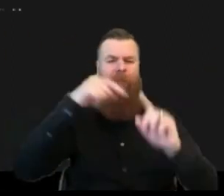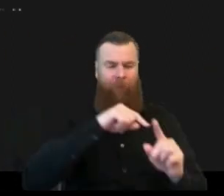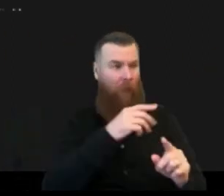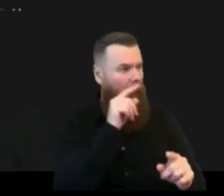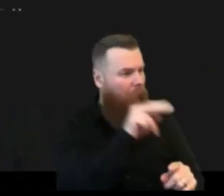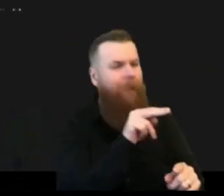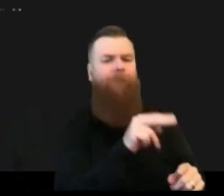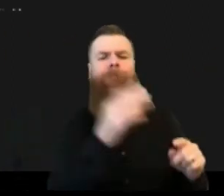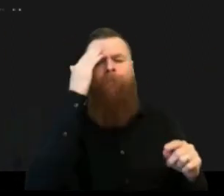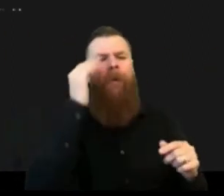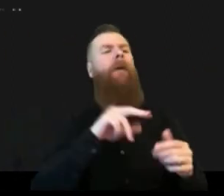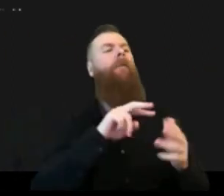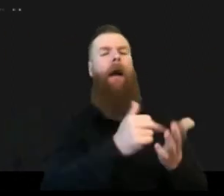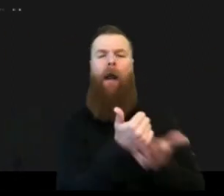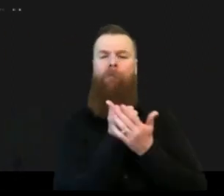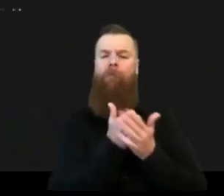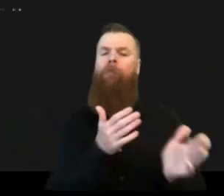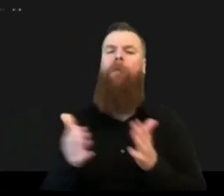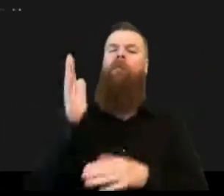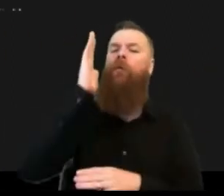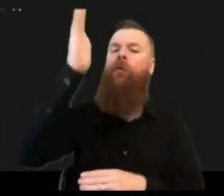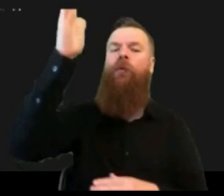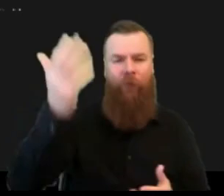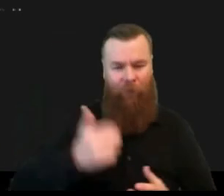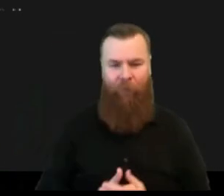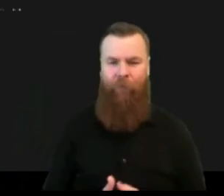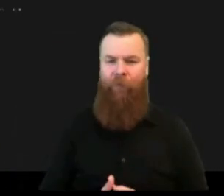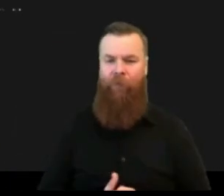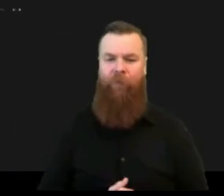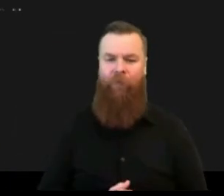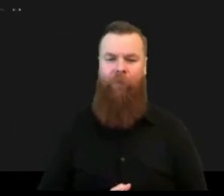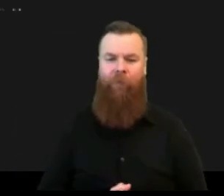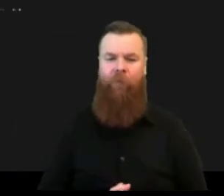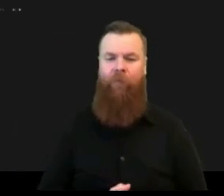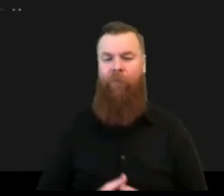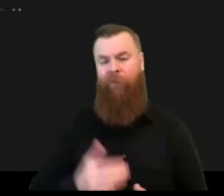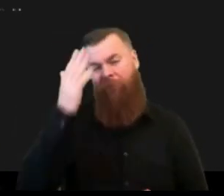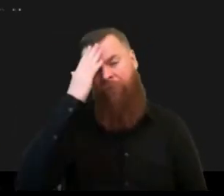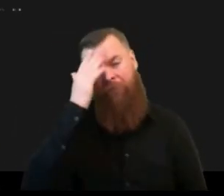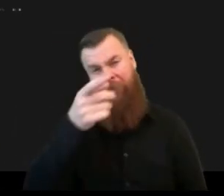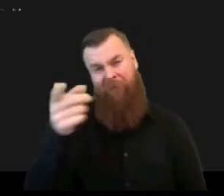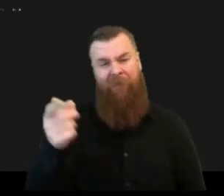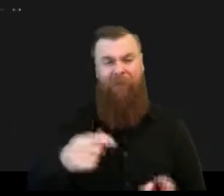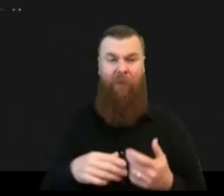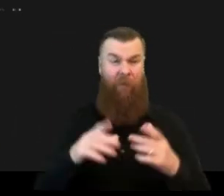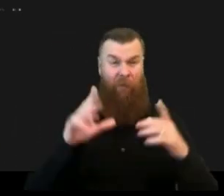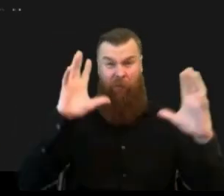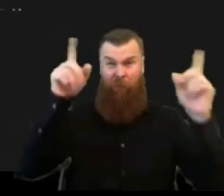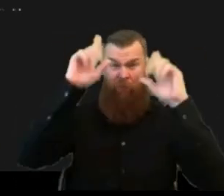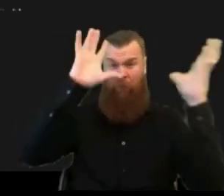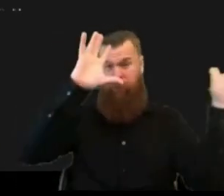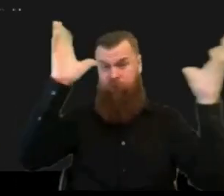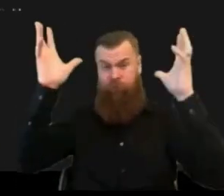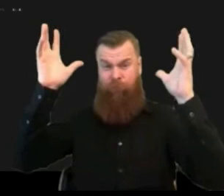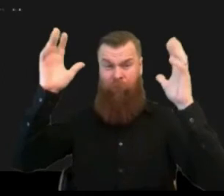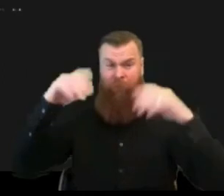because it's one thing to say there is a category for hurricane coming to your town um it's another thing to to have the